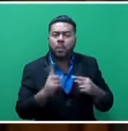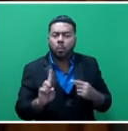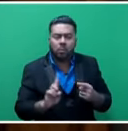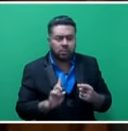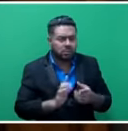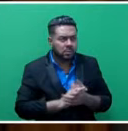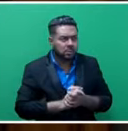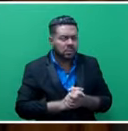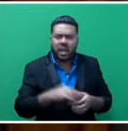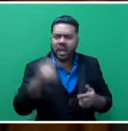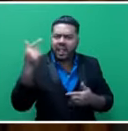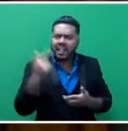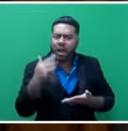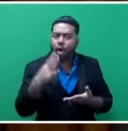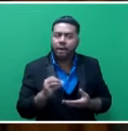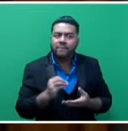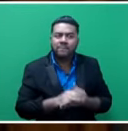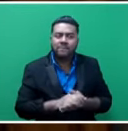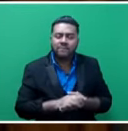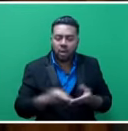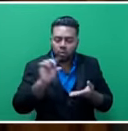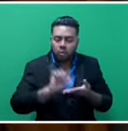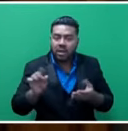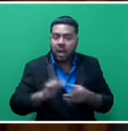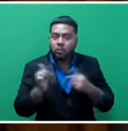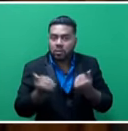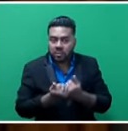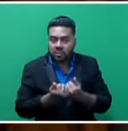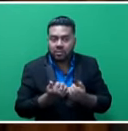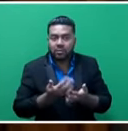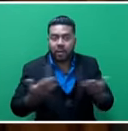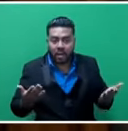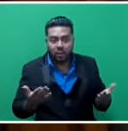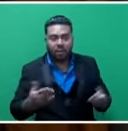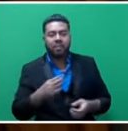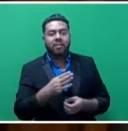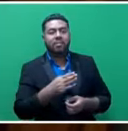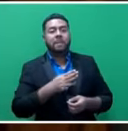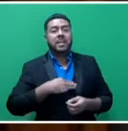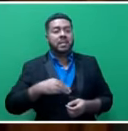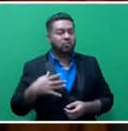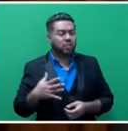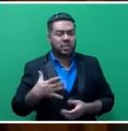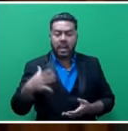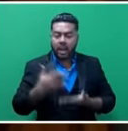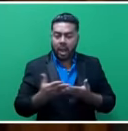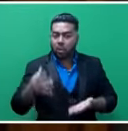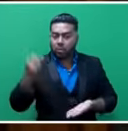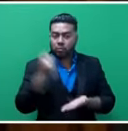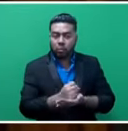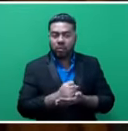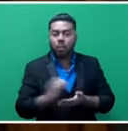there was a lack of a grant agreement. So currently, the ministry is now ensuring that all statutory